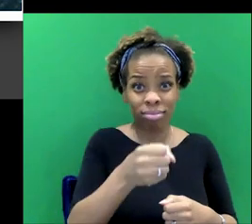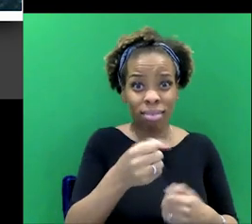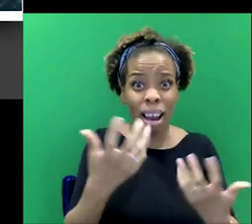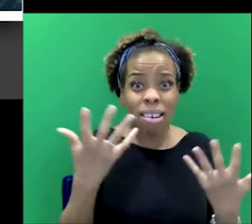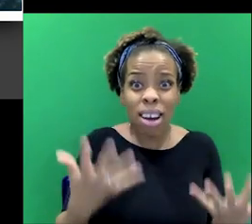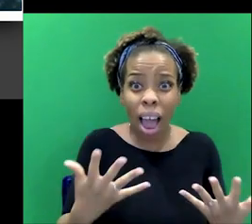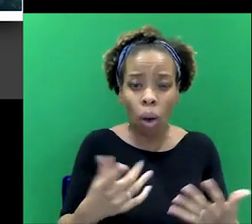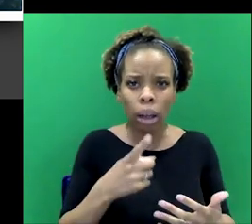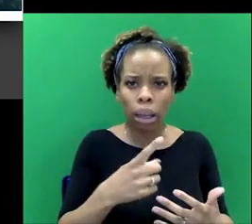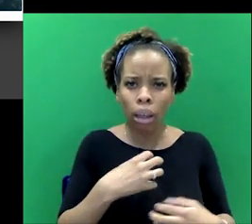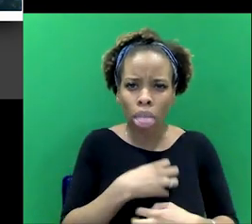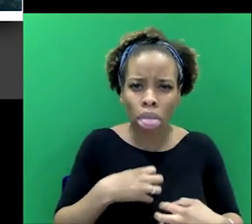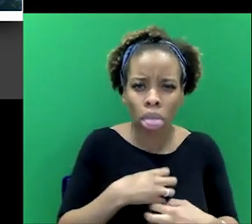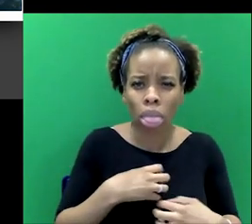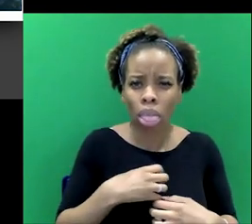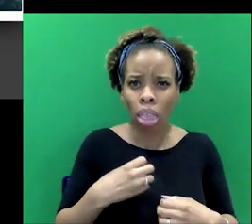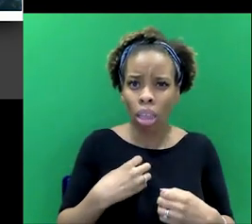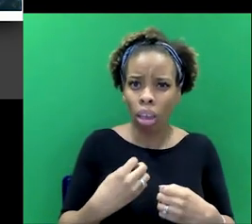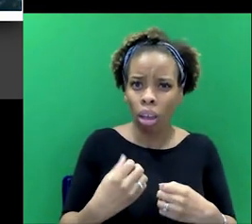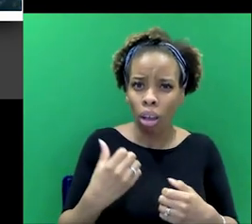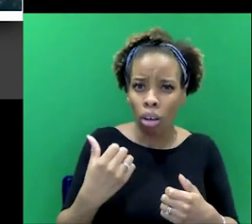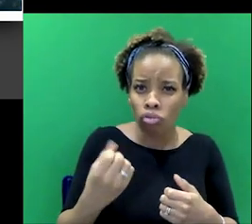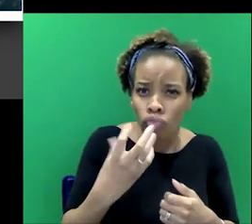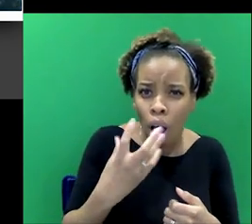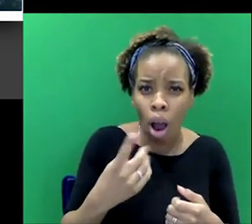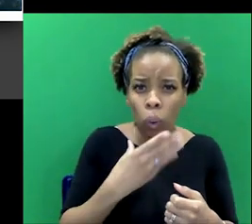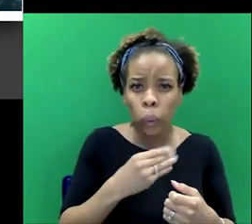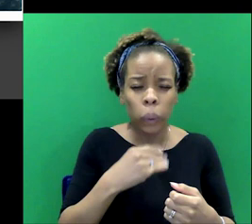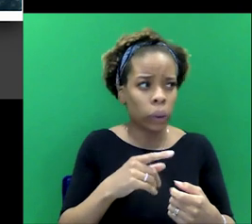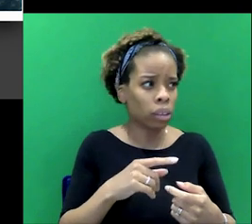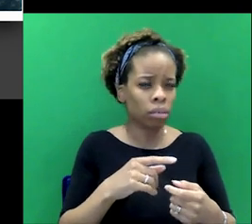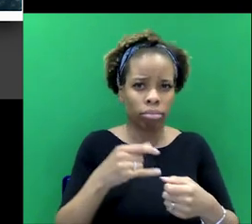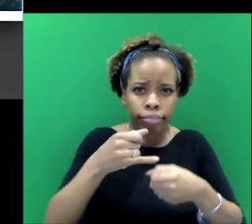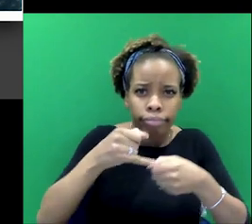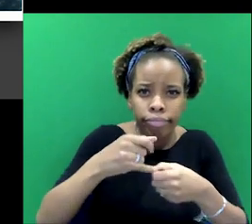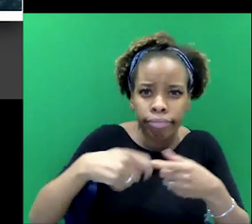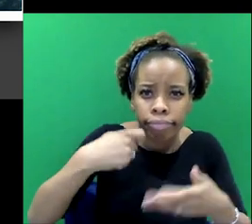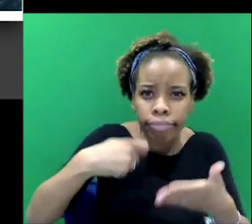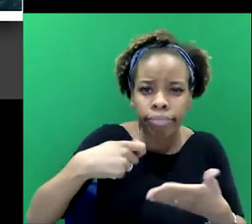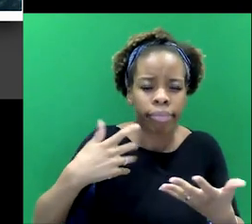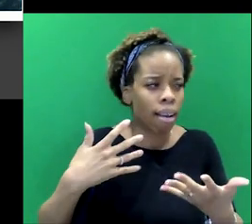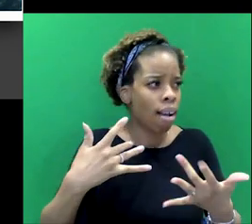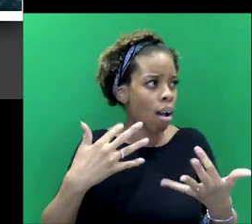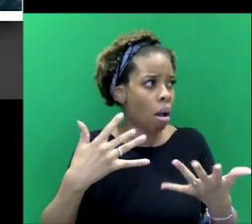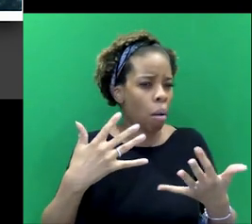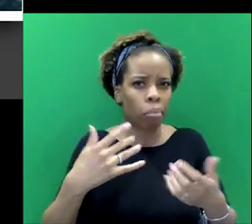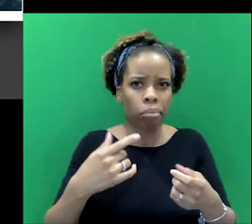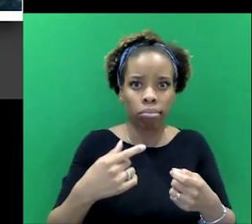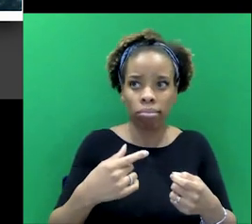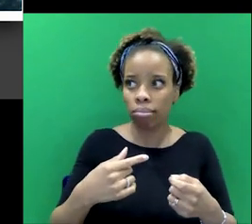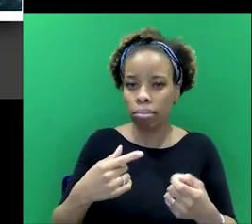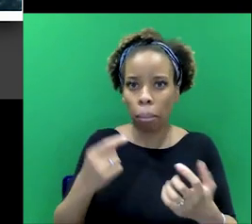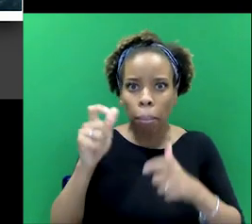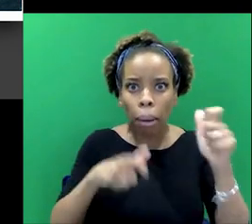drugs. Yeah. Um, it's, it's, he's almost somebody people can identify with, you know, he is not